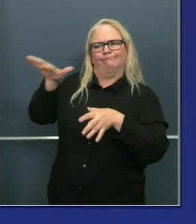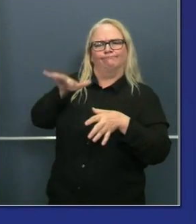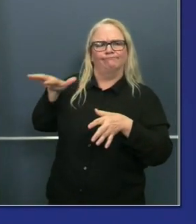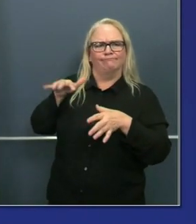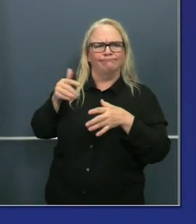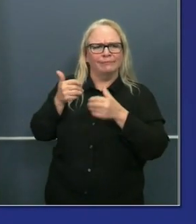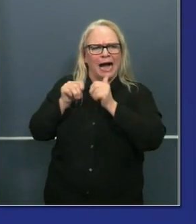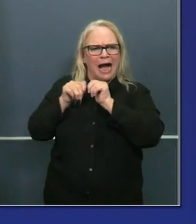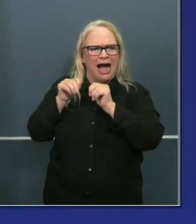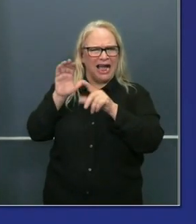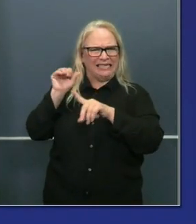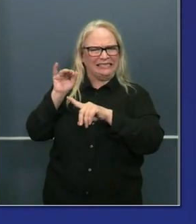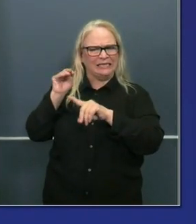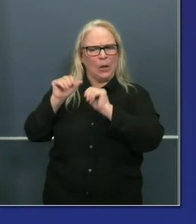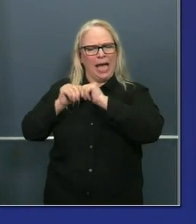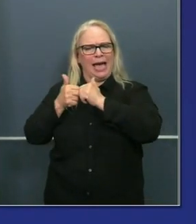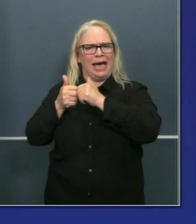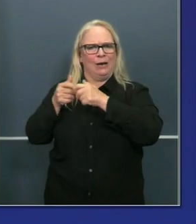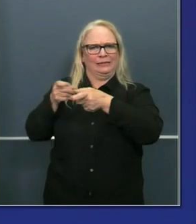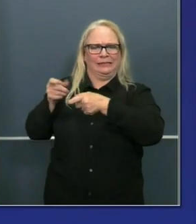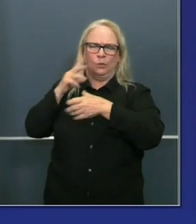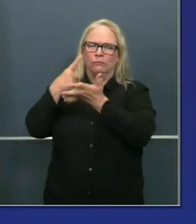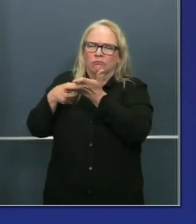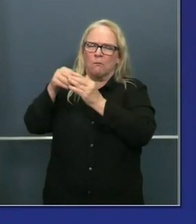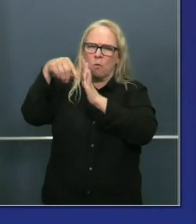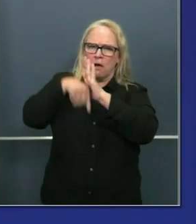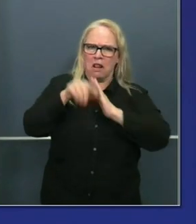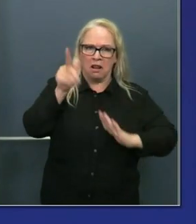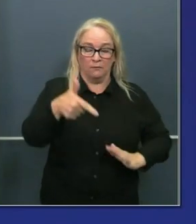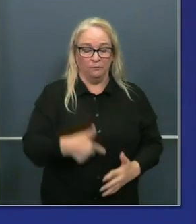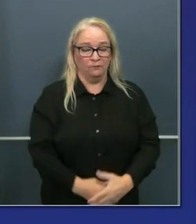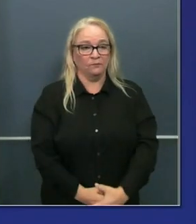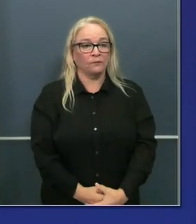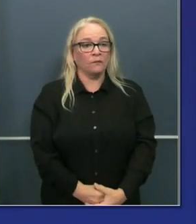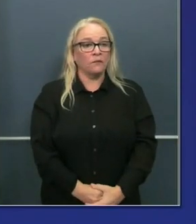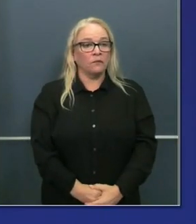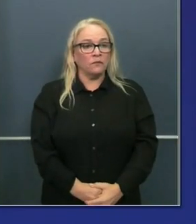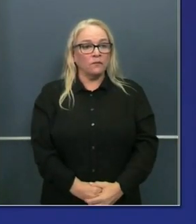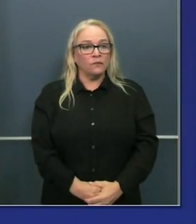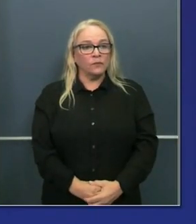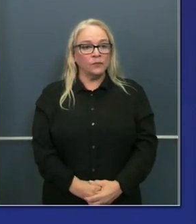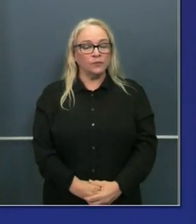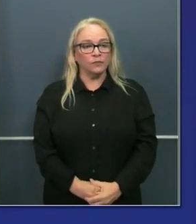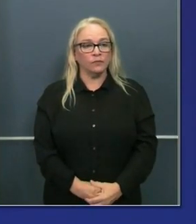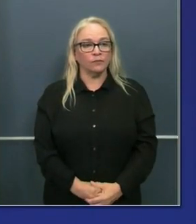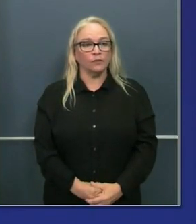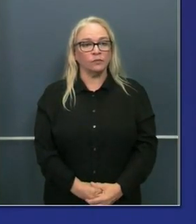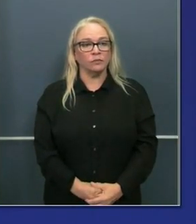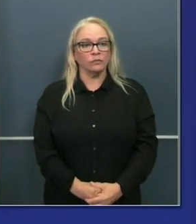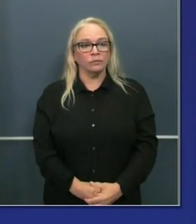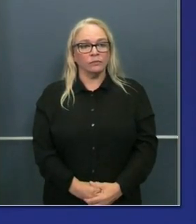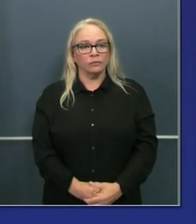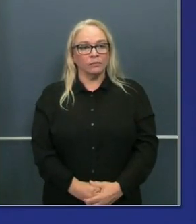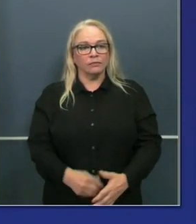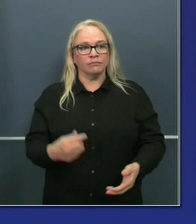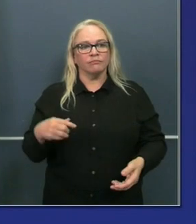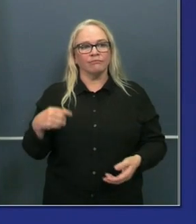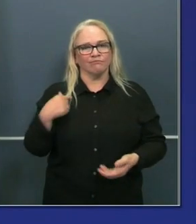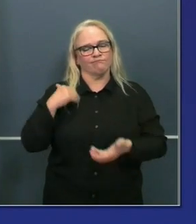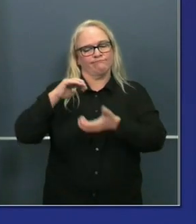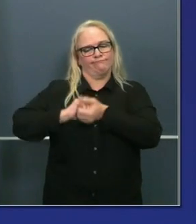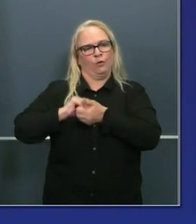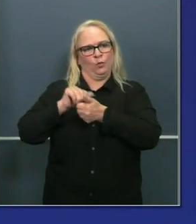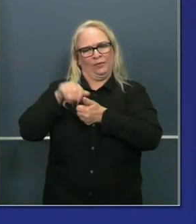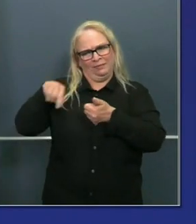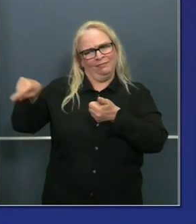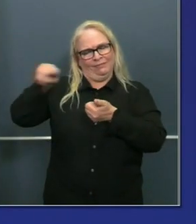get a rationale of understanding between our sovereign nation, our partners in our sovereign nations, and the state of California. So